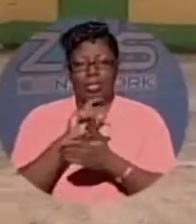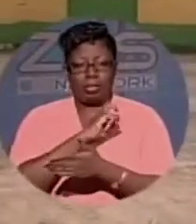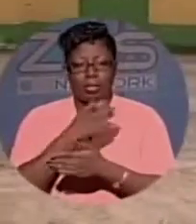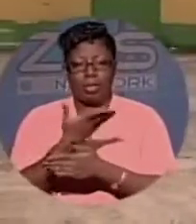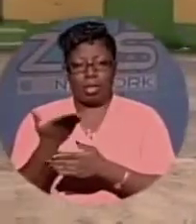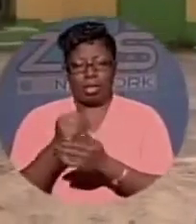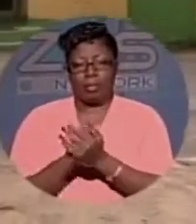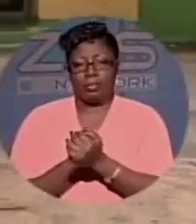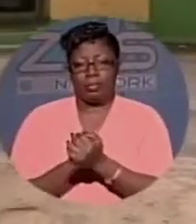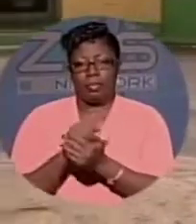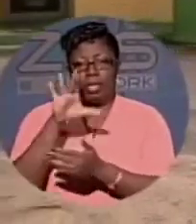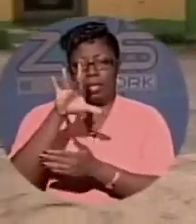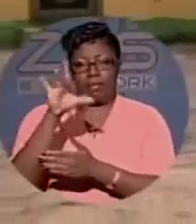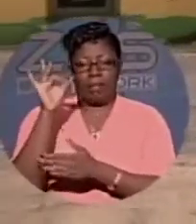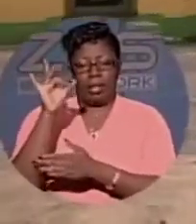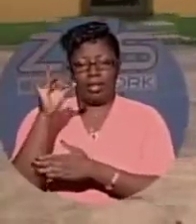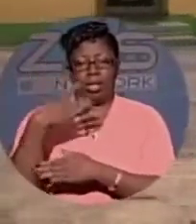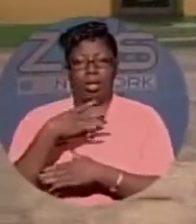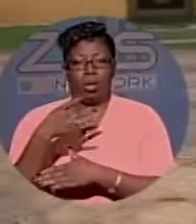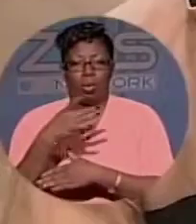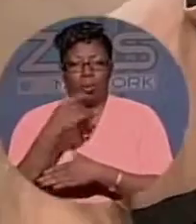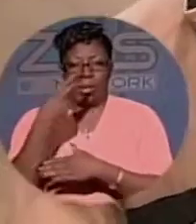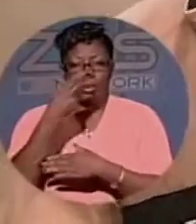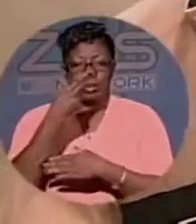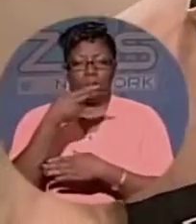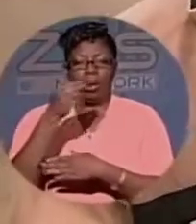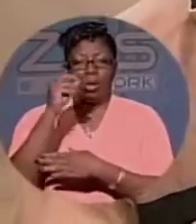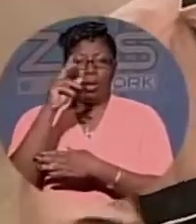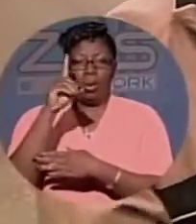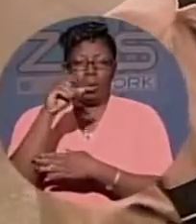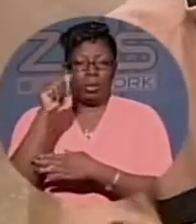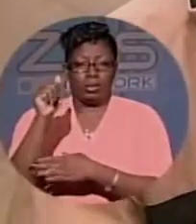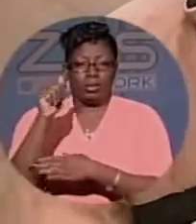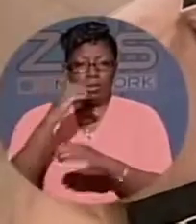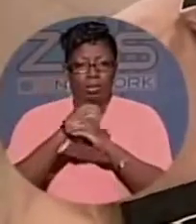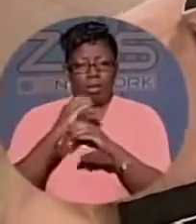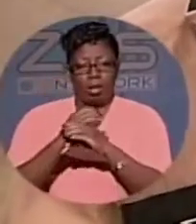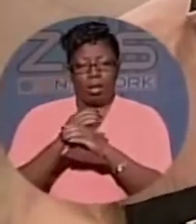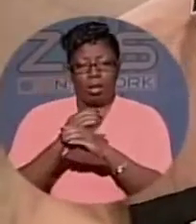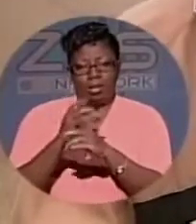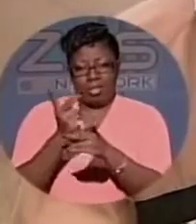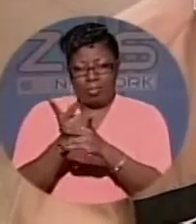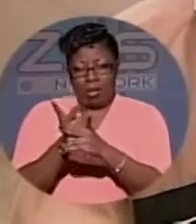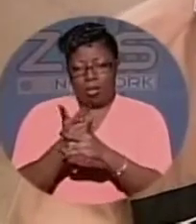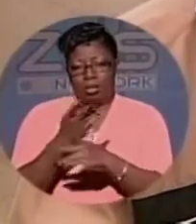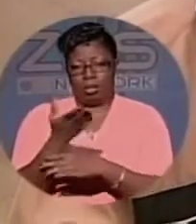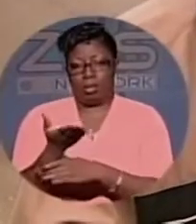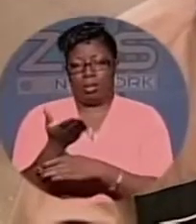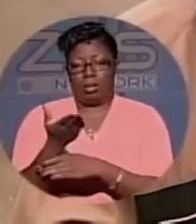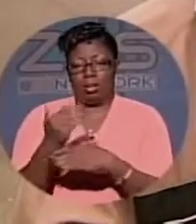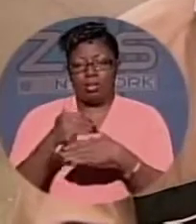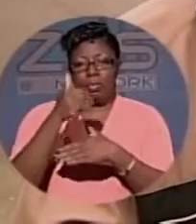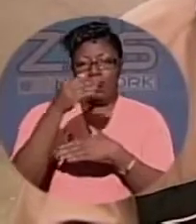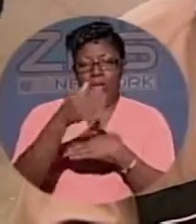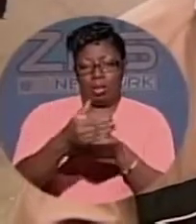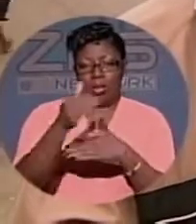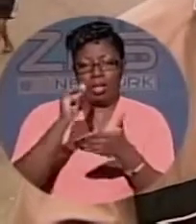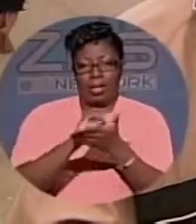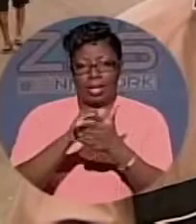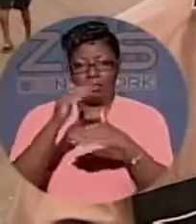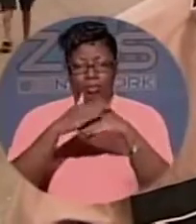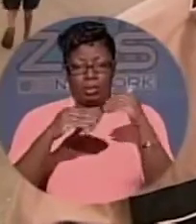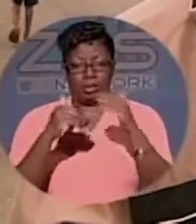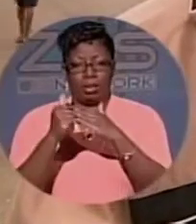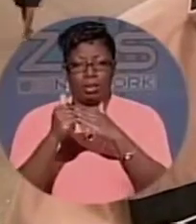found a white Honda vehicle parked just near a building, and there was a lone